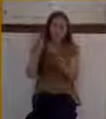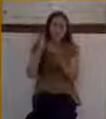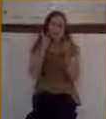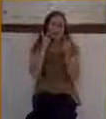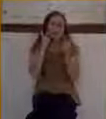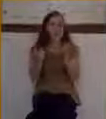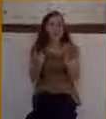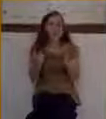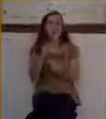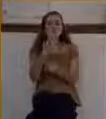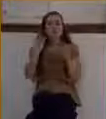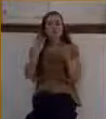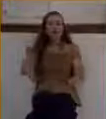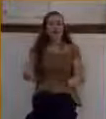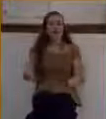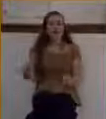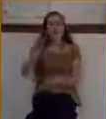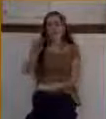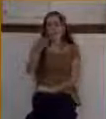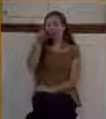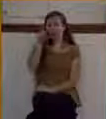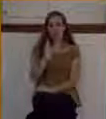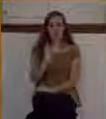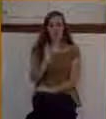Who can do that? Only God can do that.